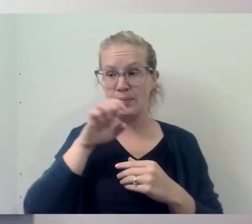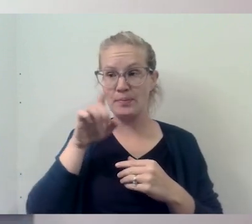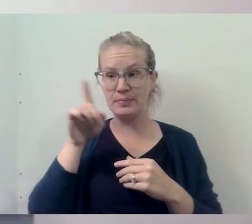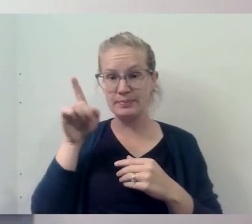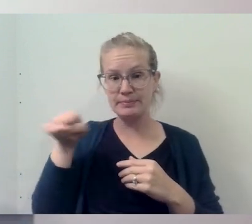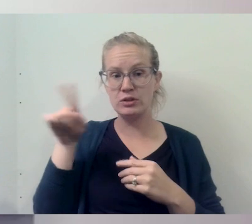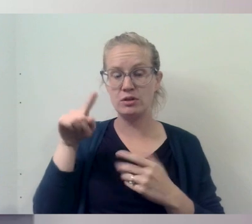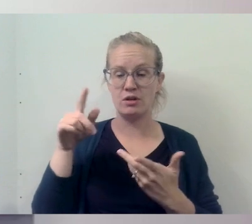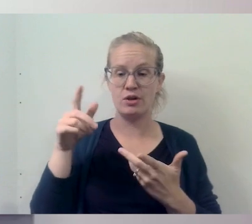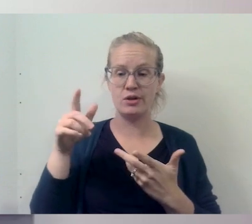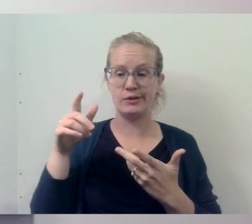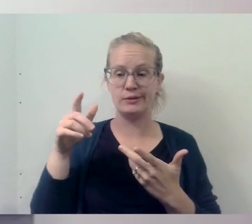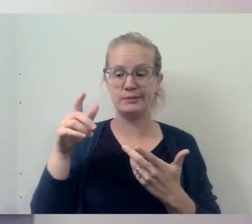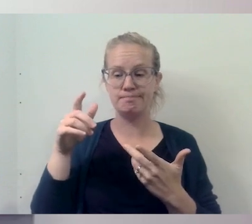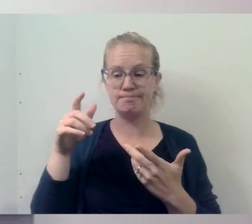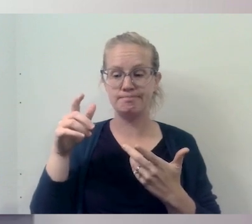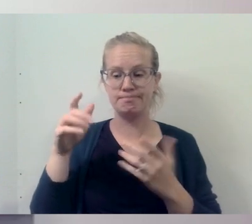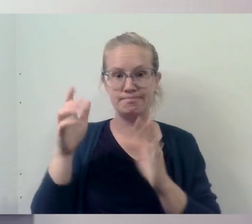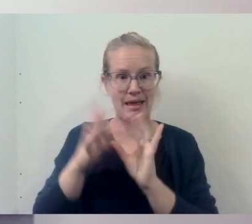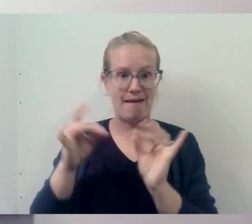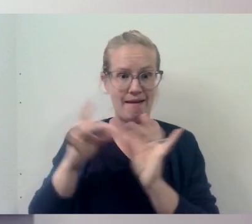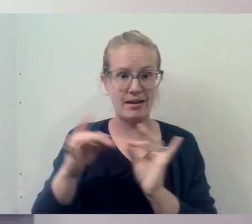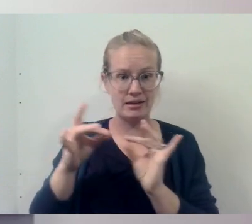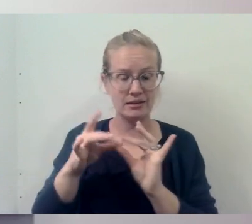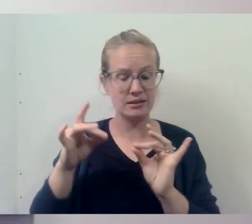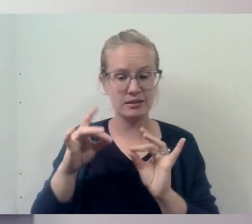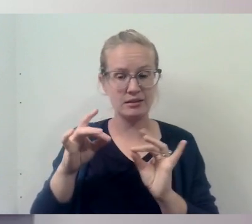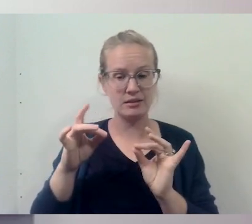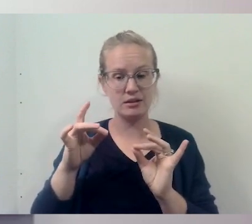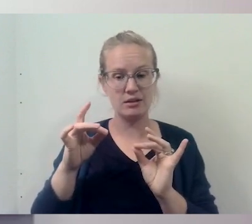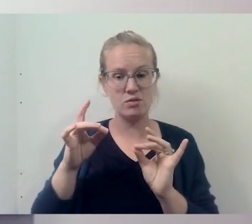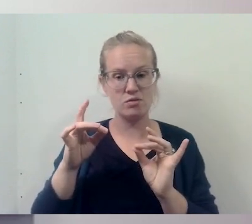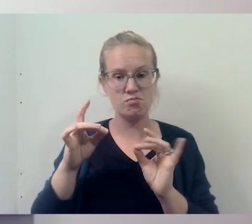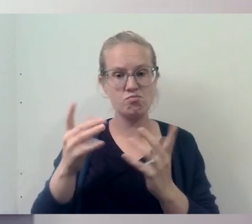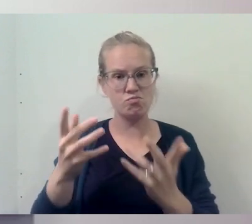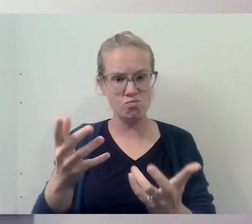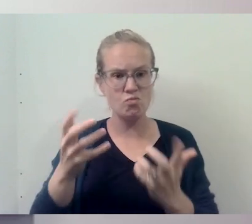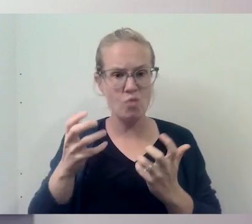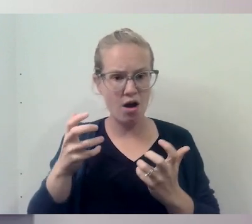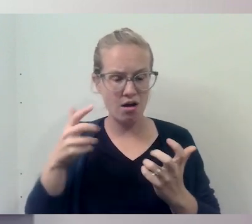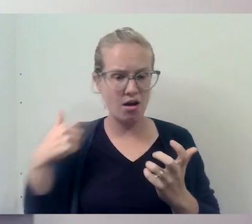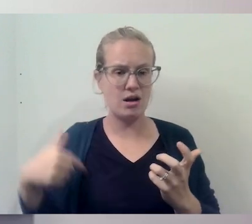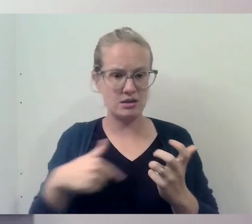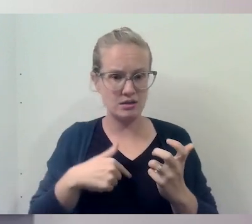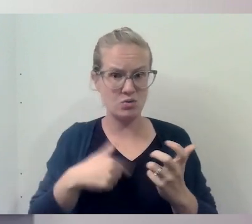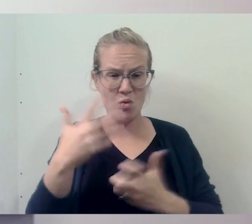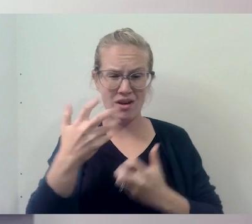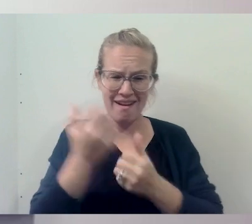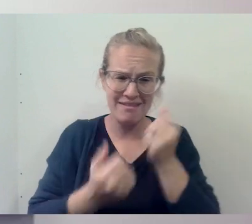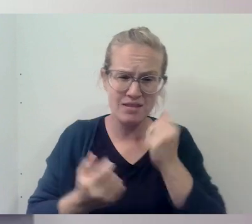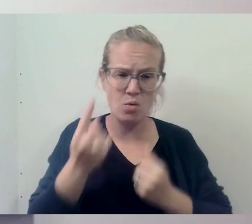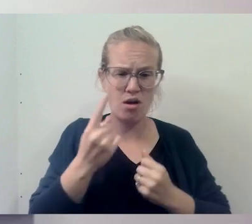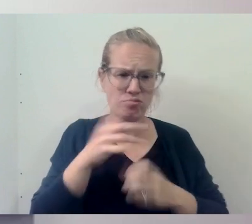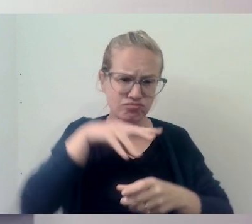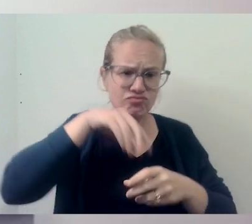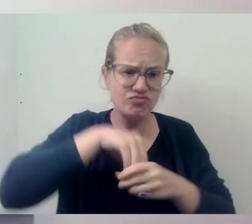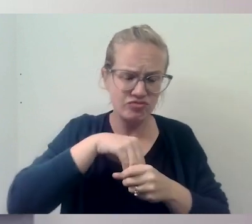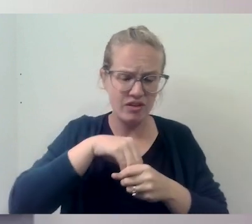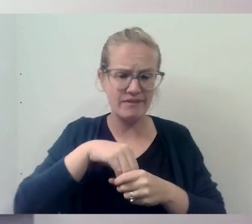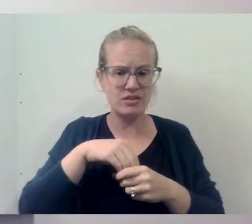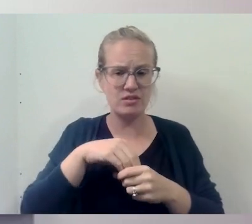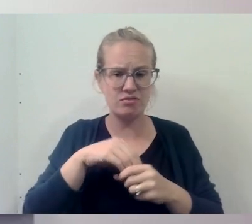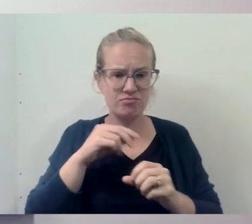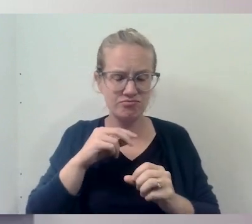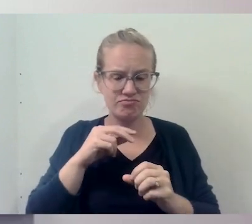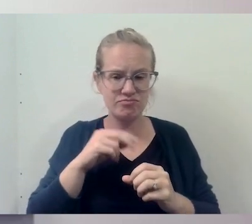saying is that they want us, they want everyone to be part of this movement.